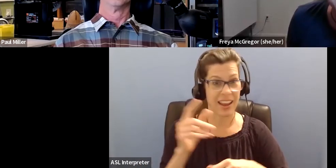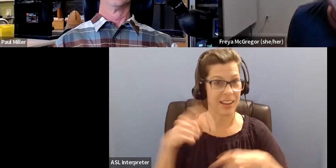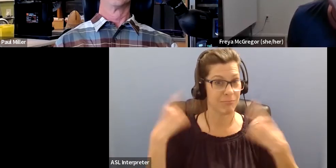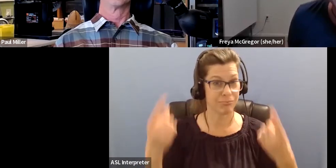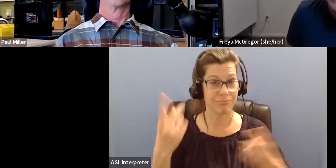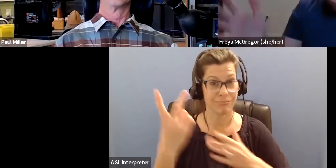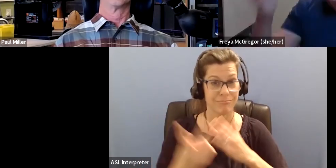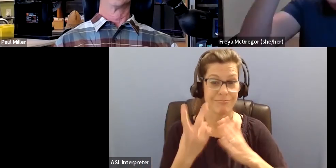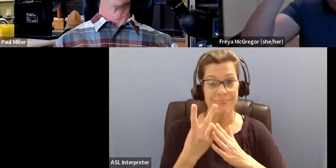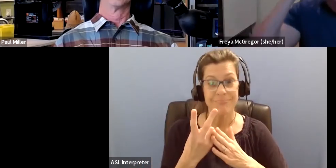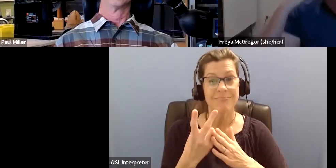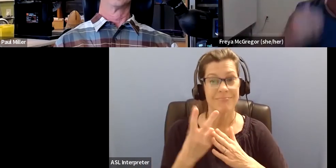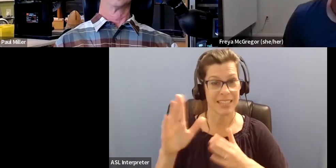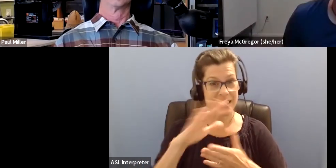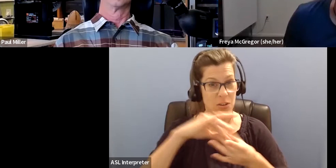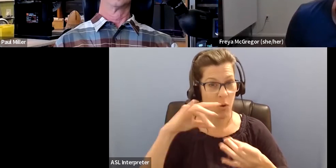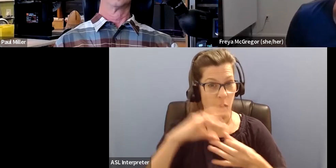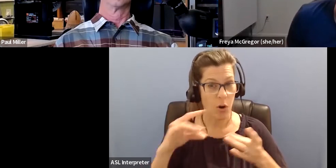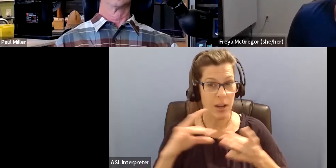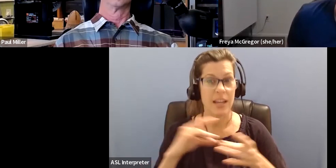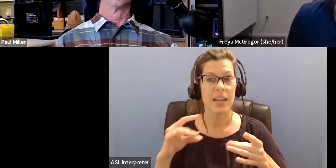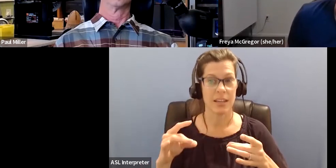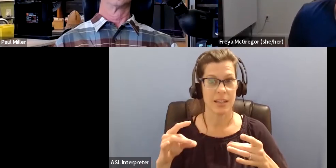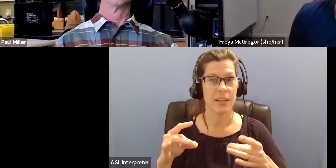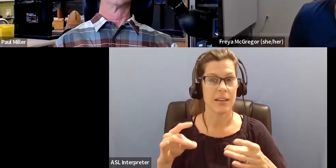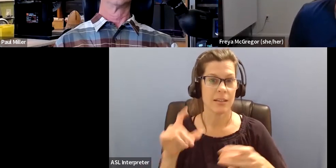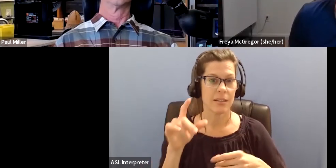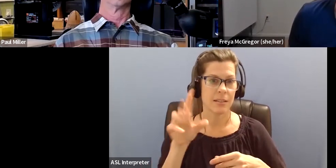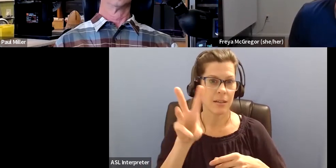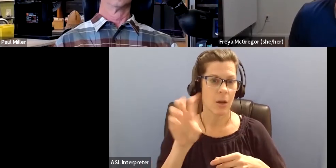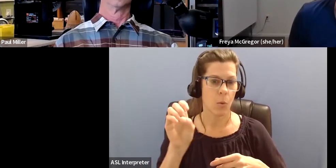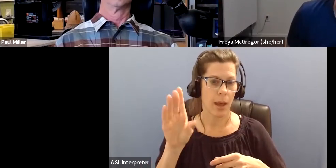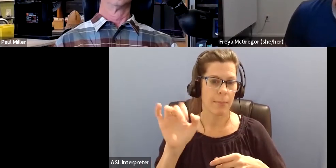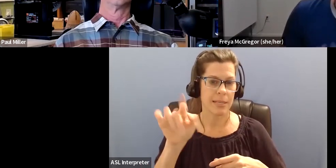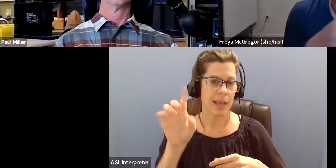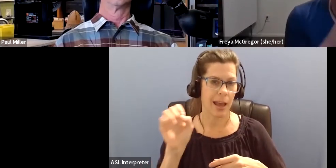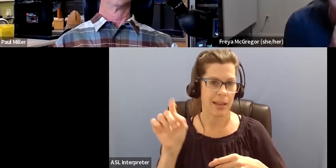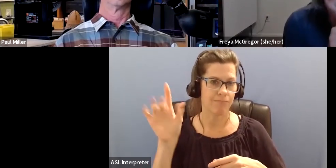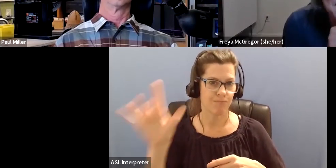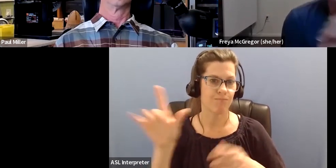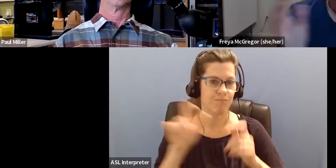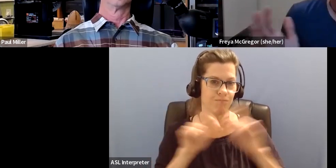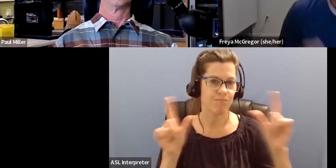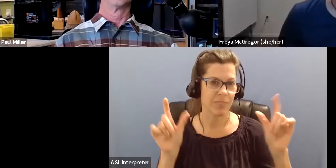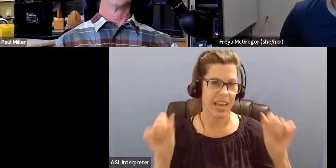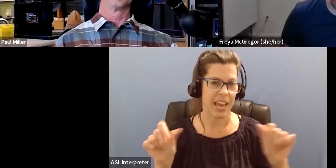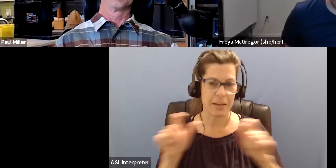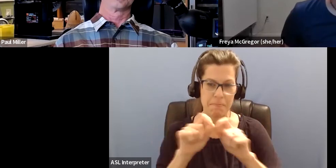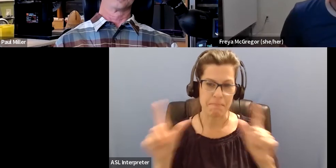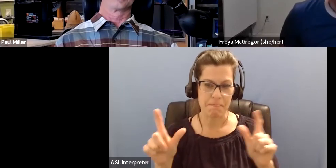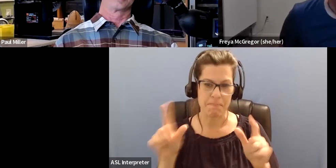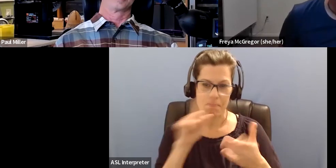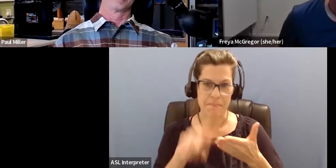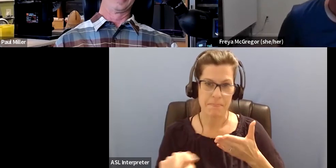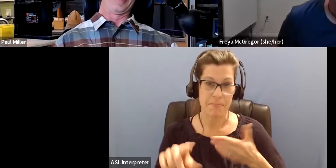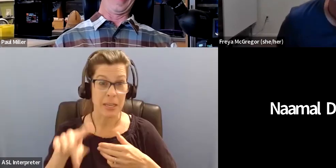and his story. So, yeah, birdability.org slash donate, um, any donations are definitely appreciated. Paul, thank you. I think you and I